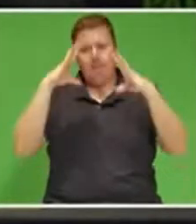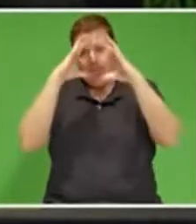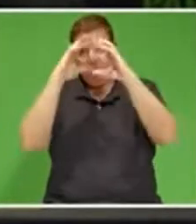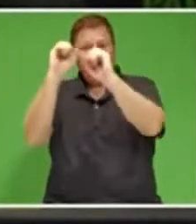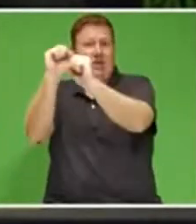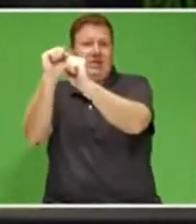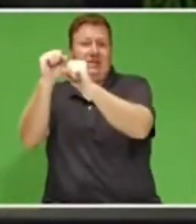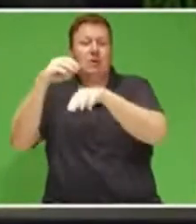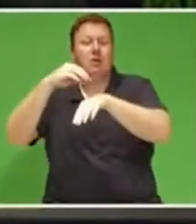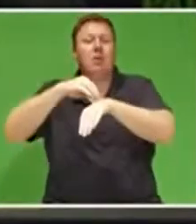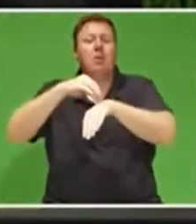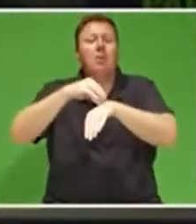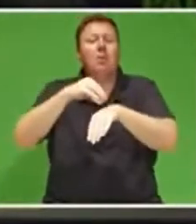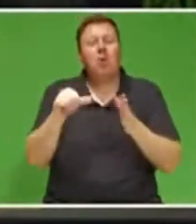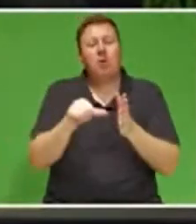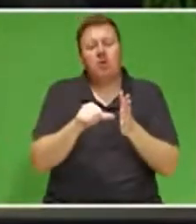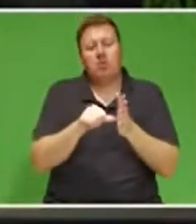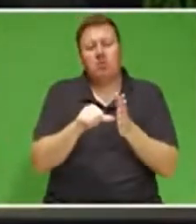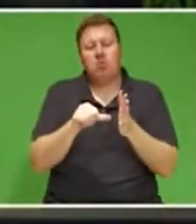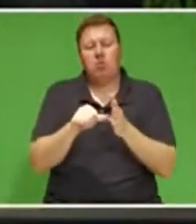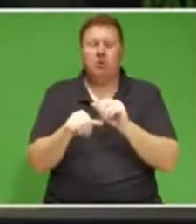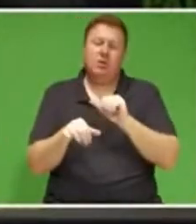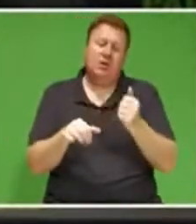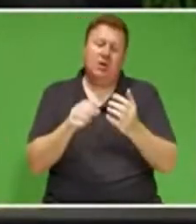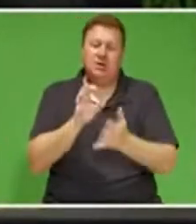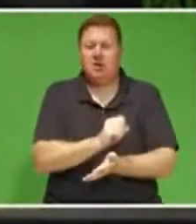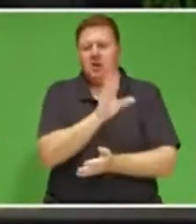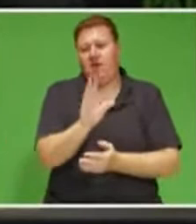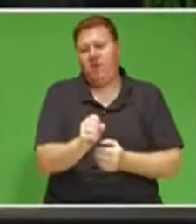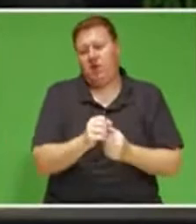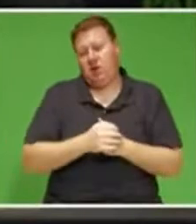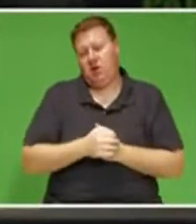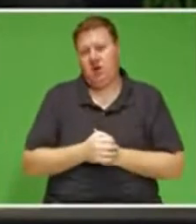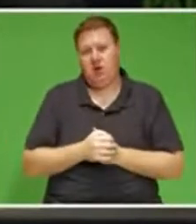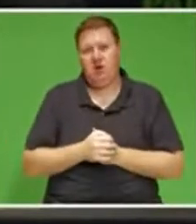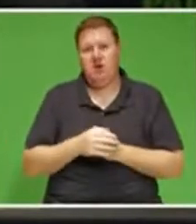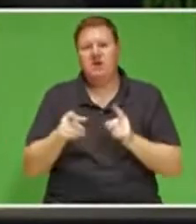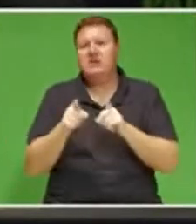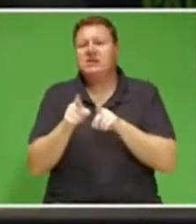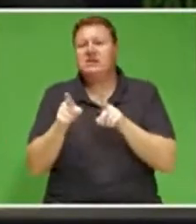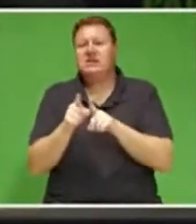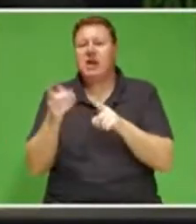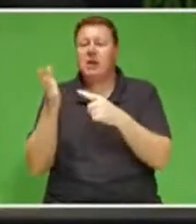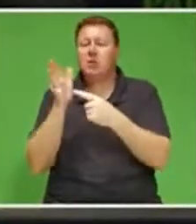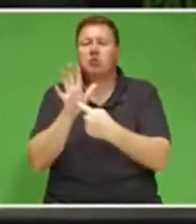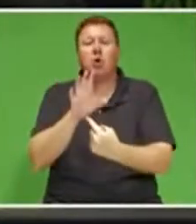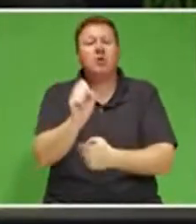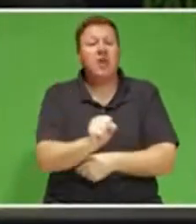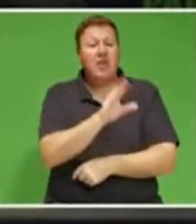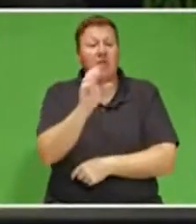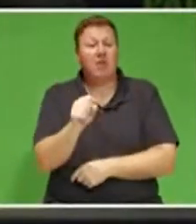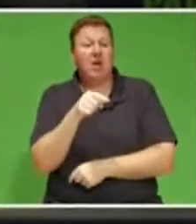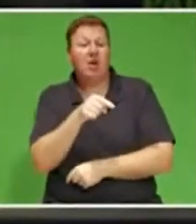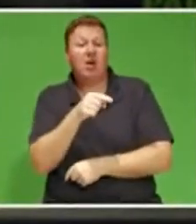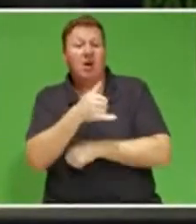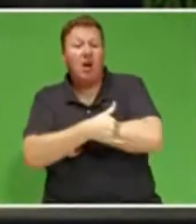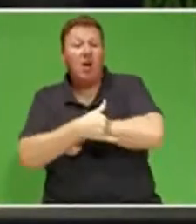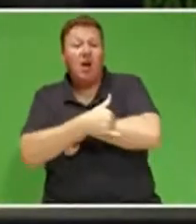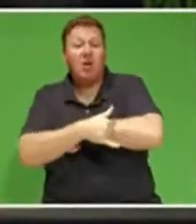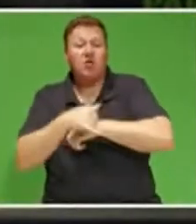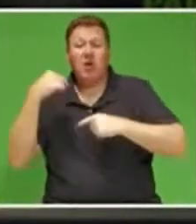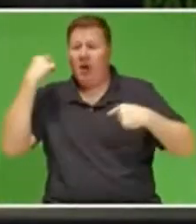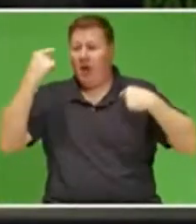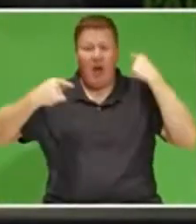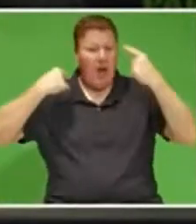our country, South Africa, as being in chaos, instead